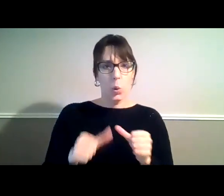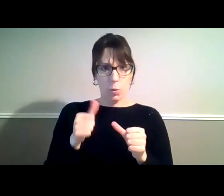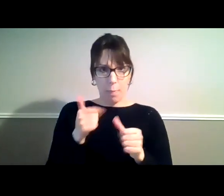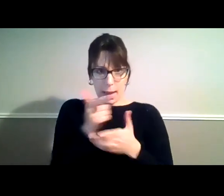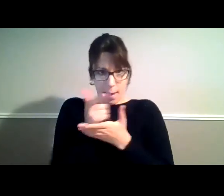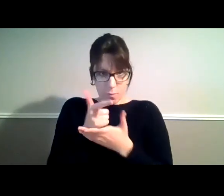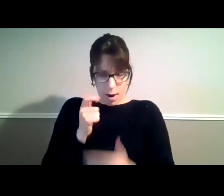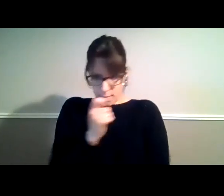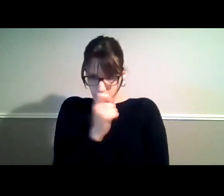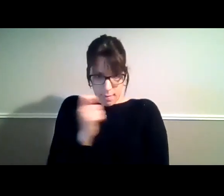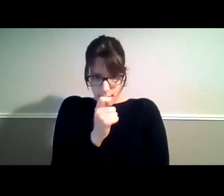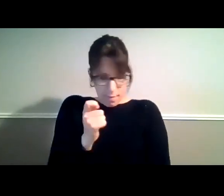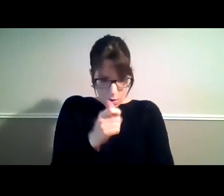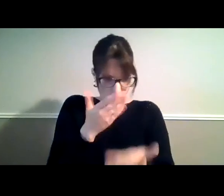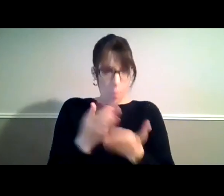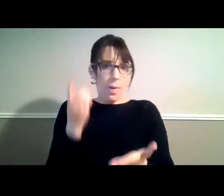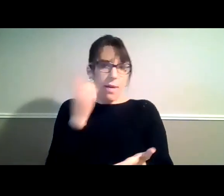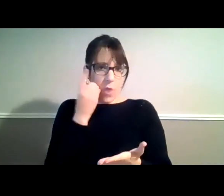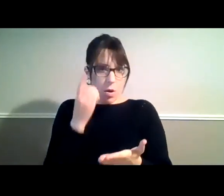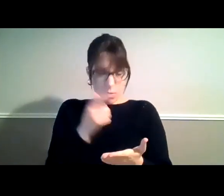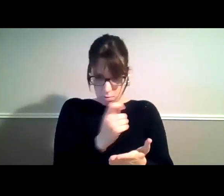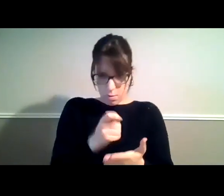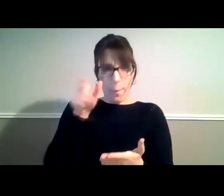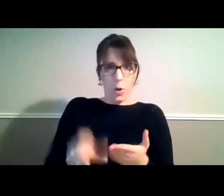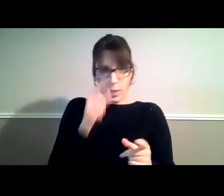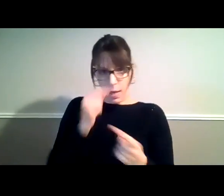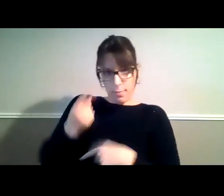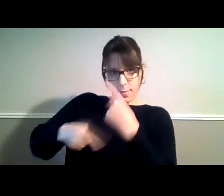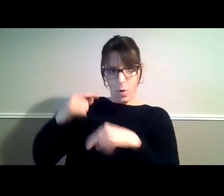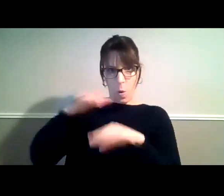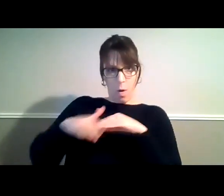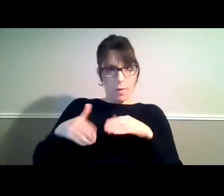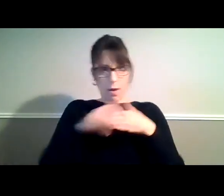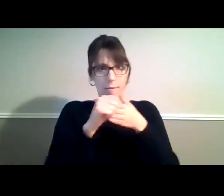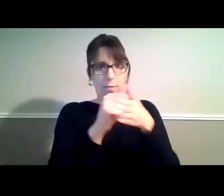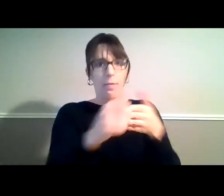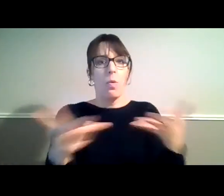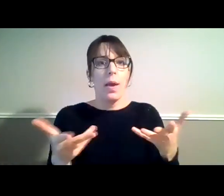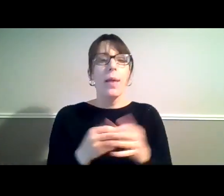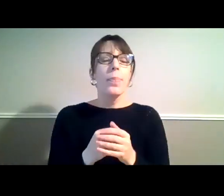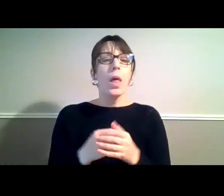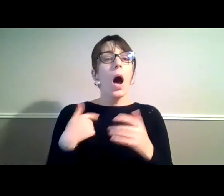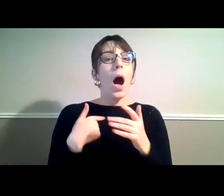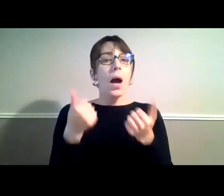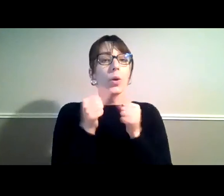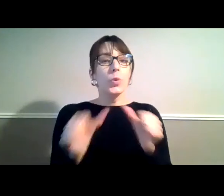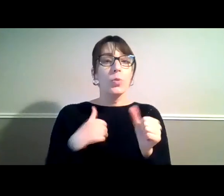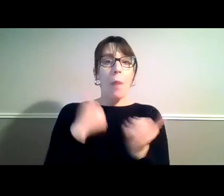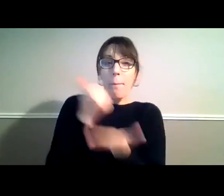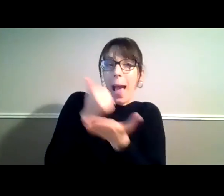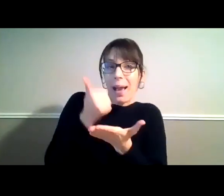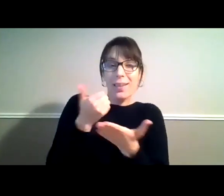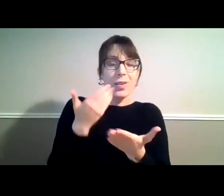to give me guidance on a whole range of things, to do my banking. I was on two banking sites this morning